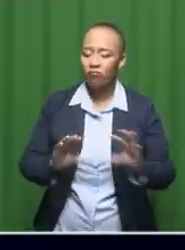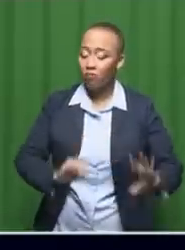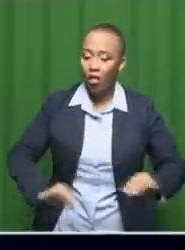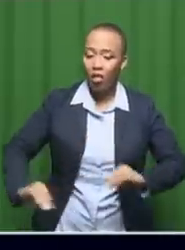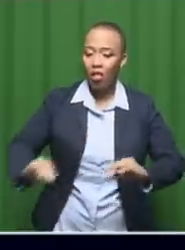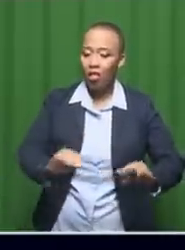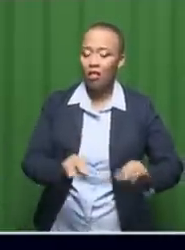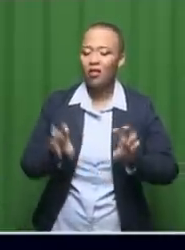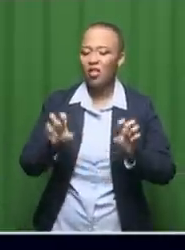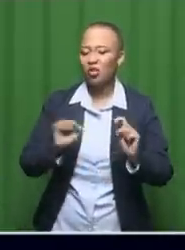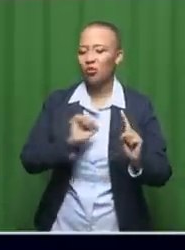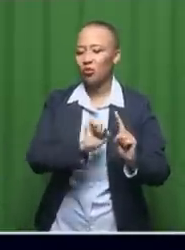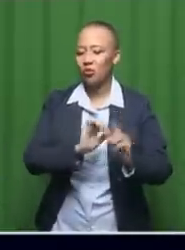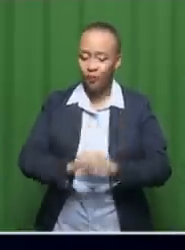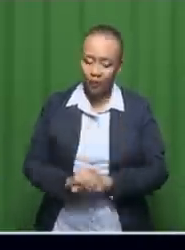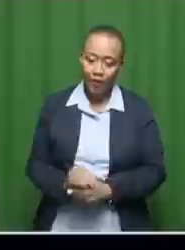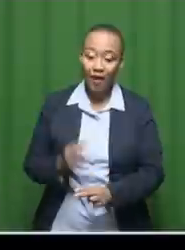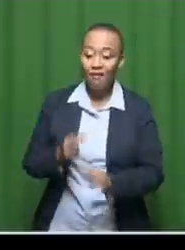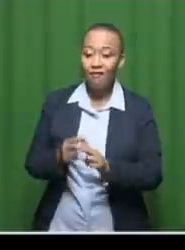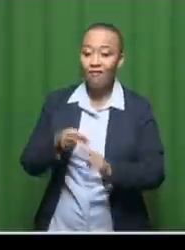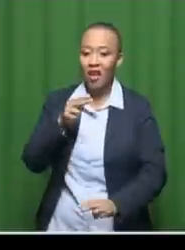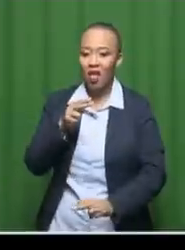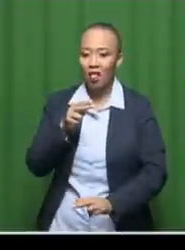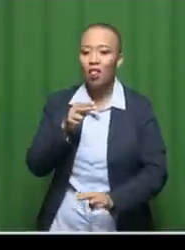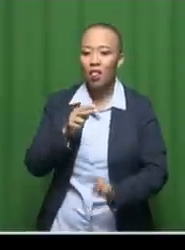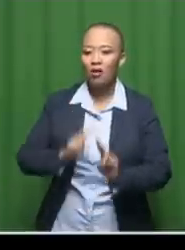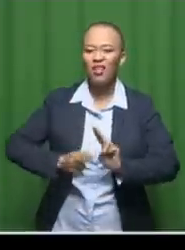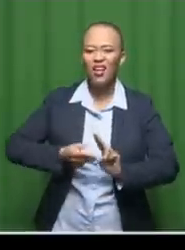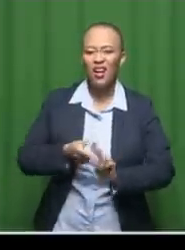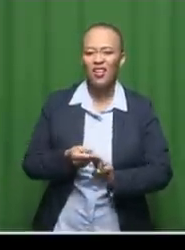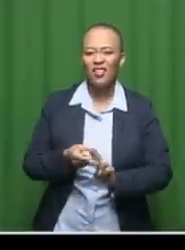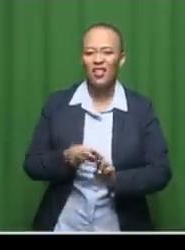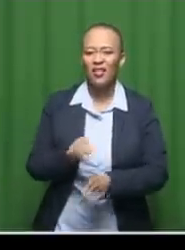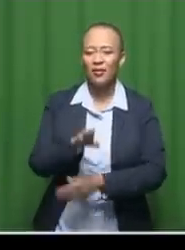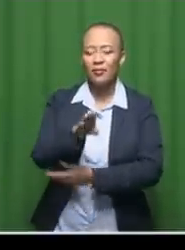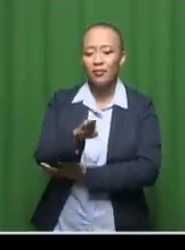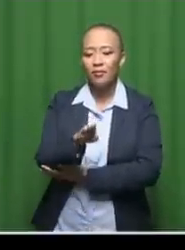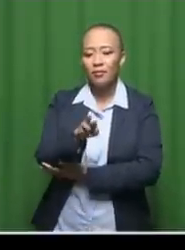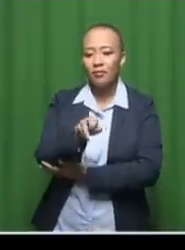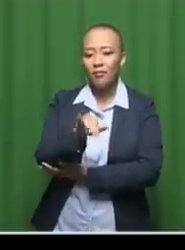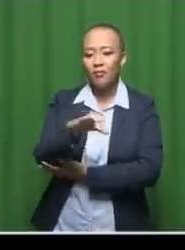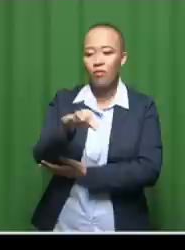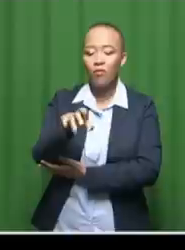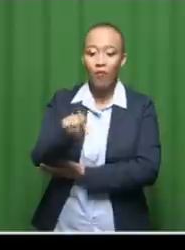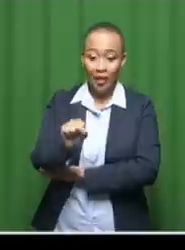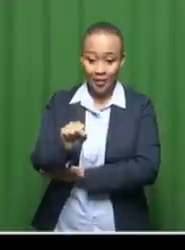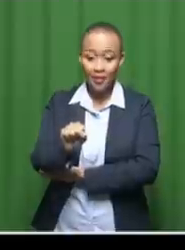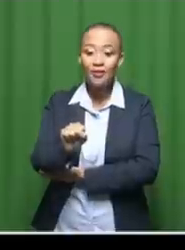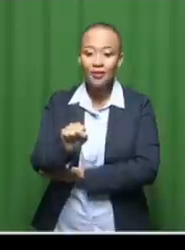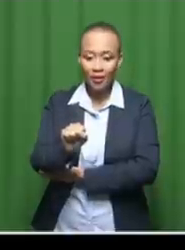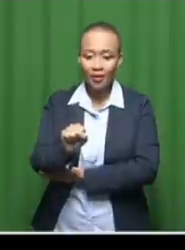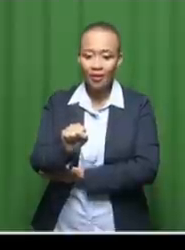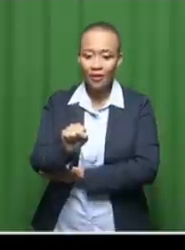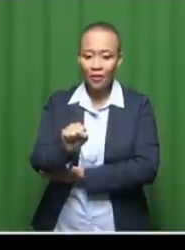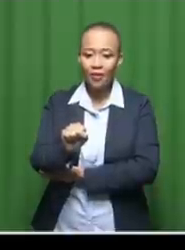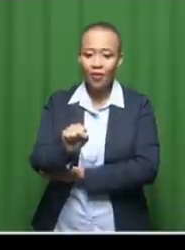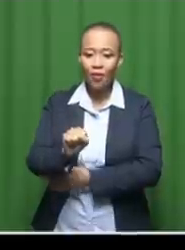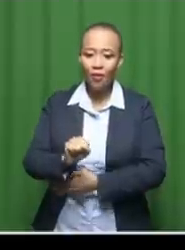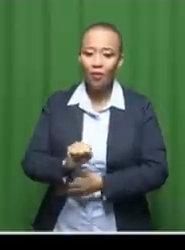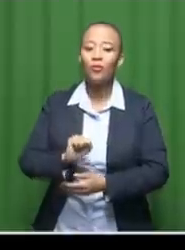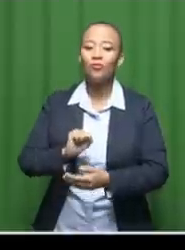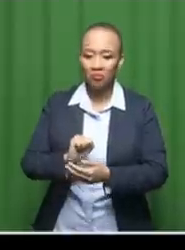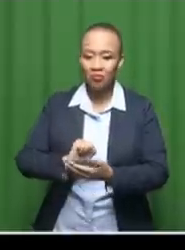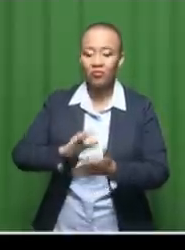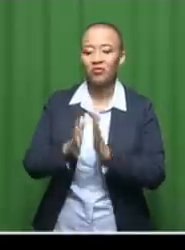around that as well. And then the final one is hashtag BRICS. And again, this has been going on